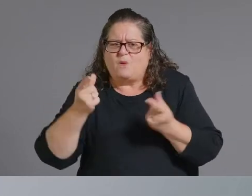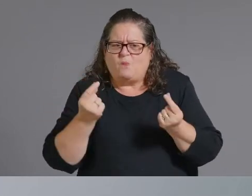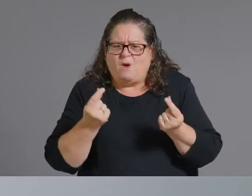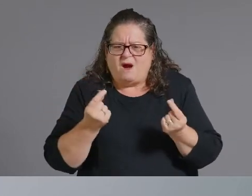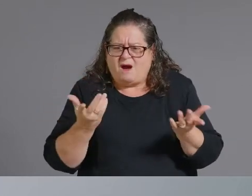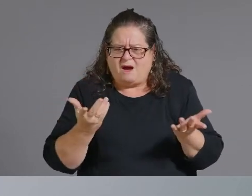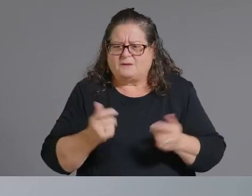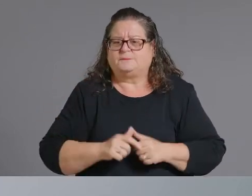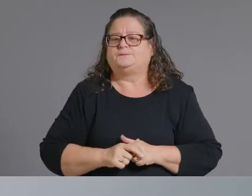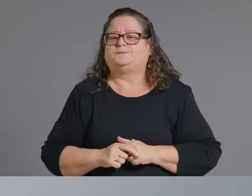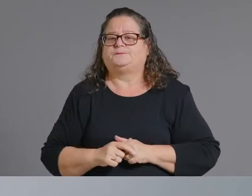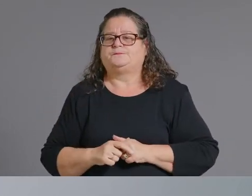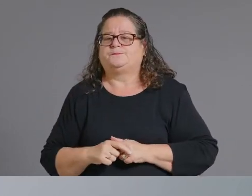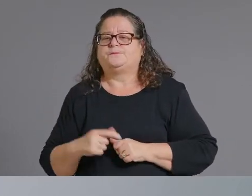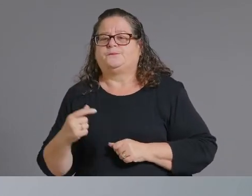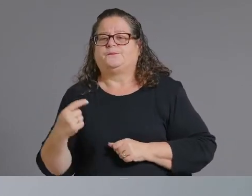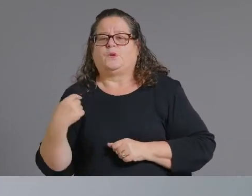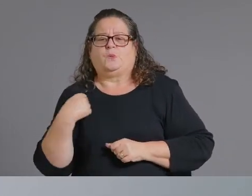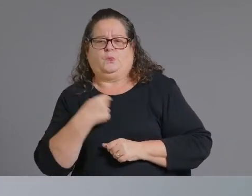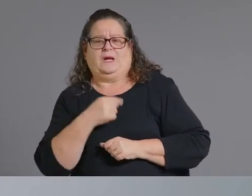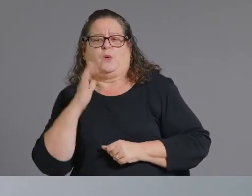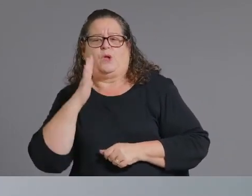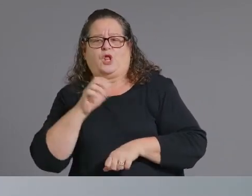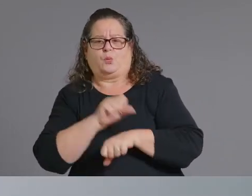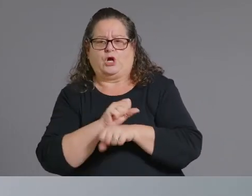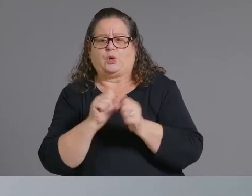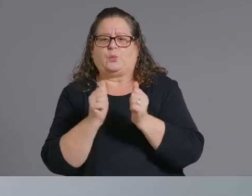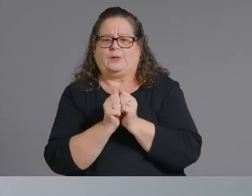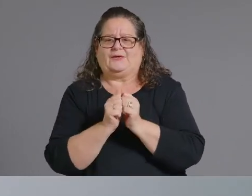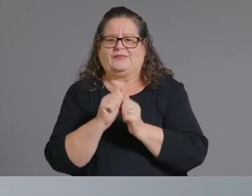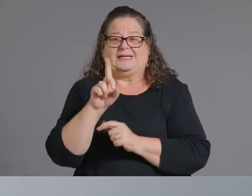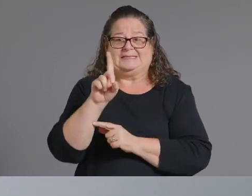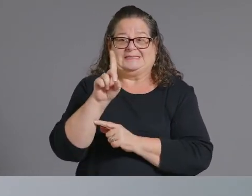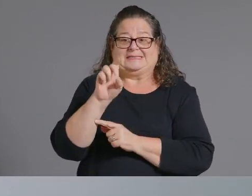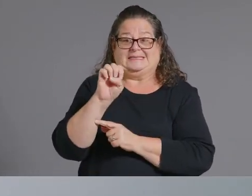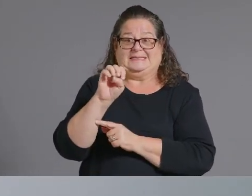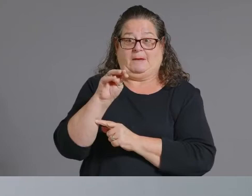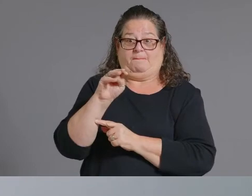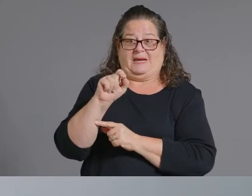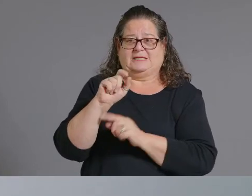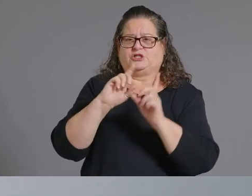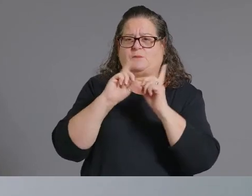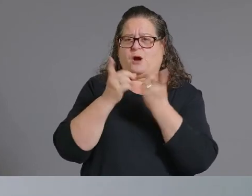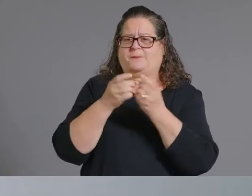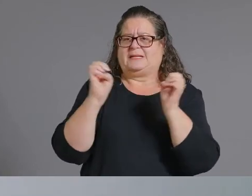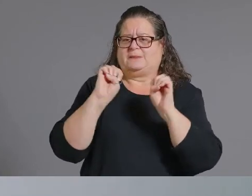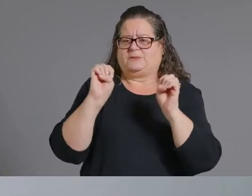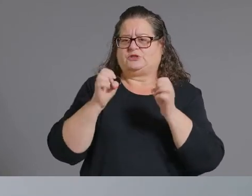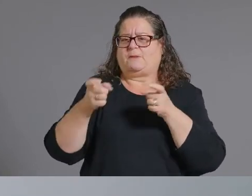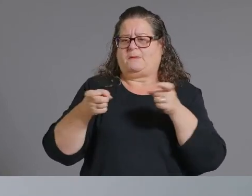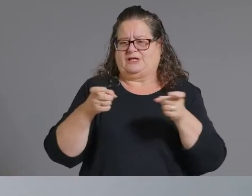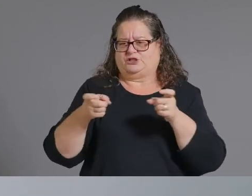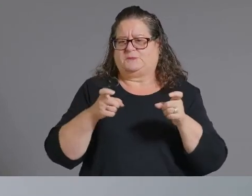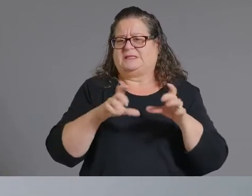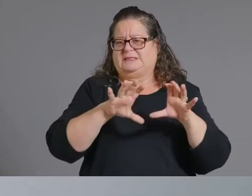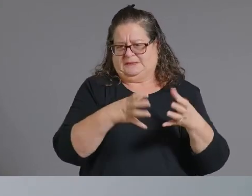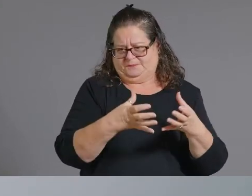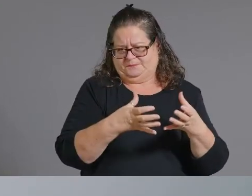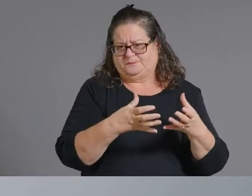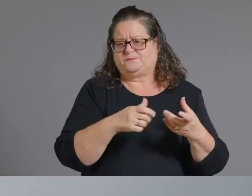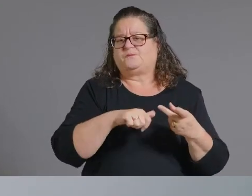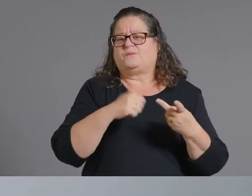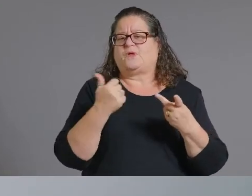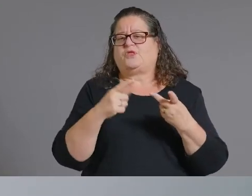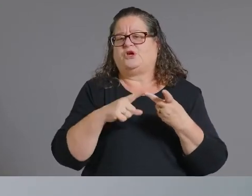at uh dema and the partners that are managing the sites yes to to pack up the the